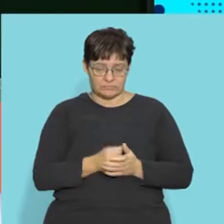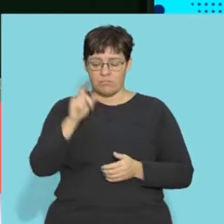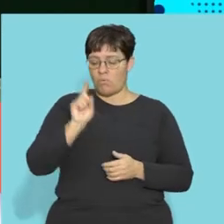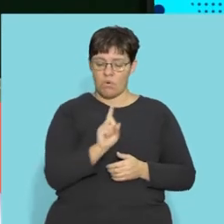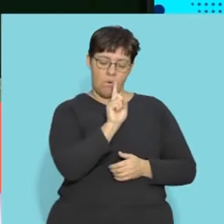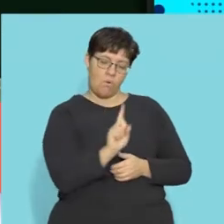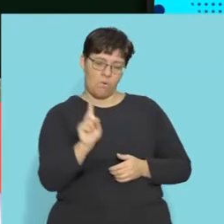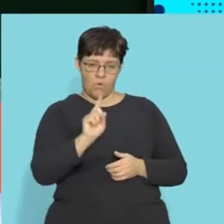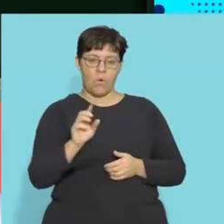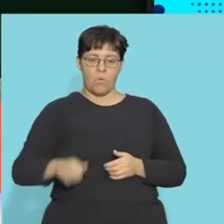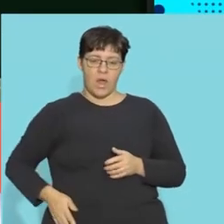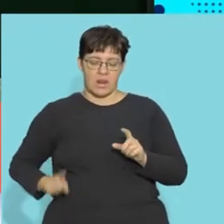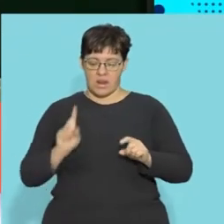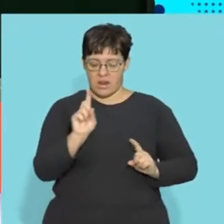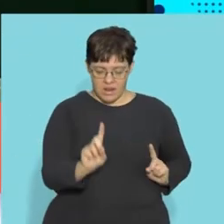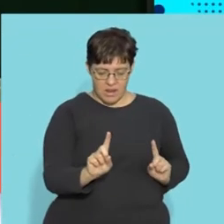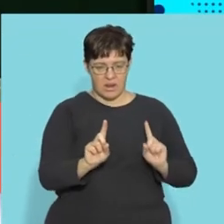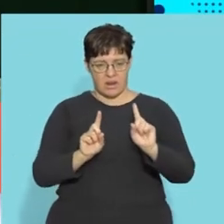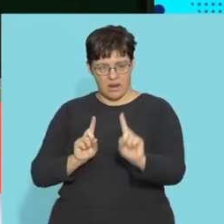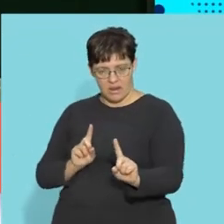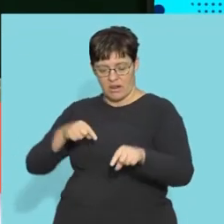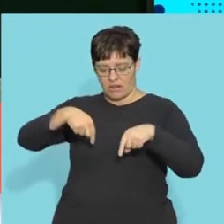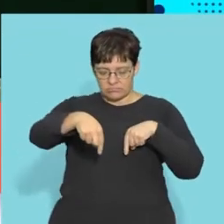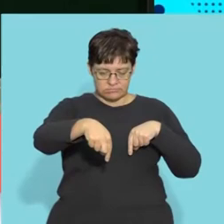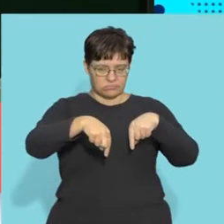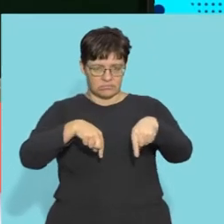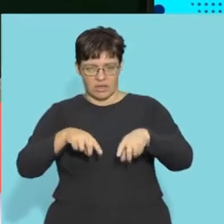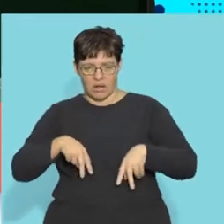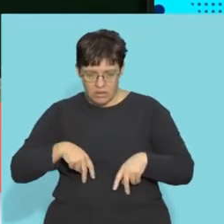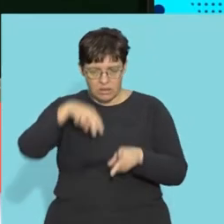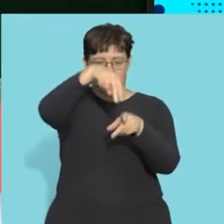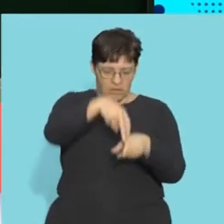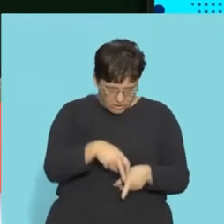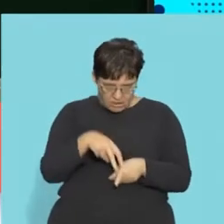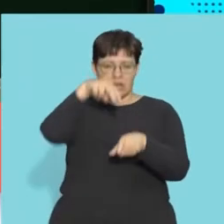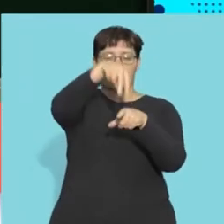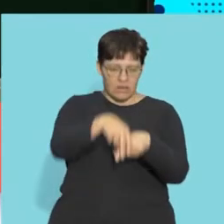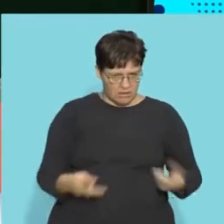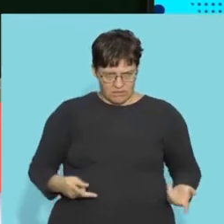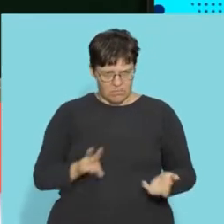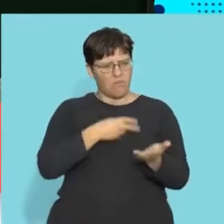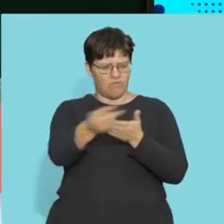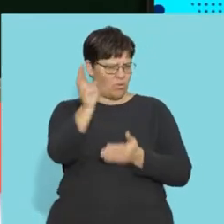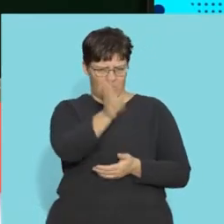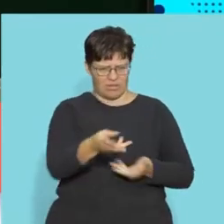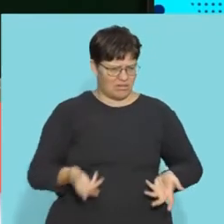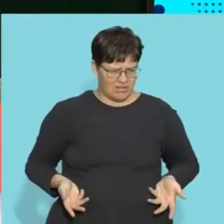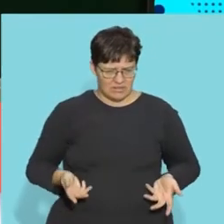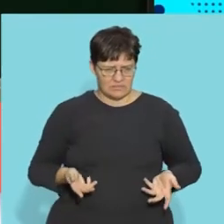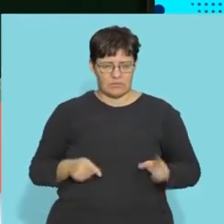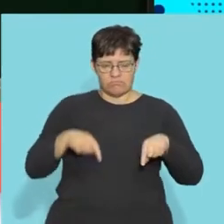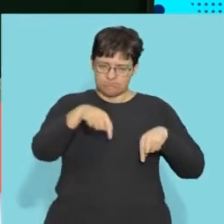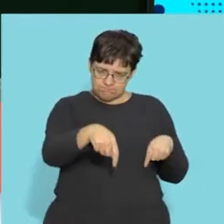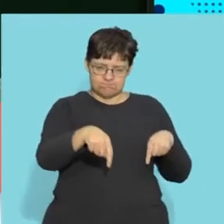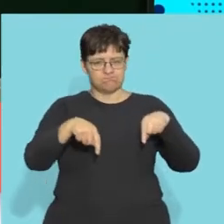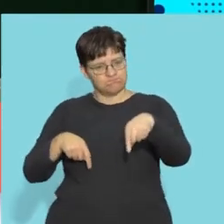as you are walking the one leg goes in front of the other one you don't try to get both legs in front hey you'll fall down right that's